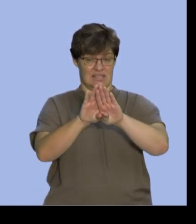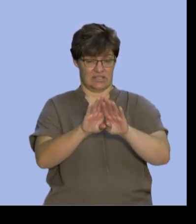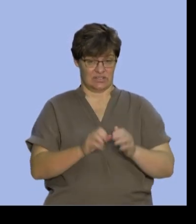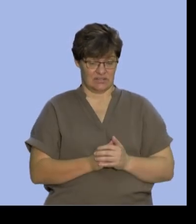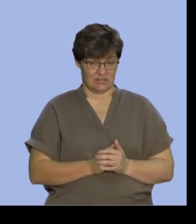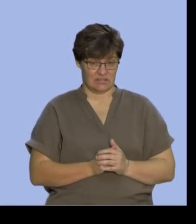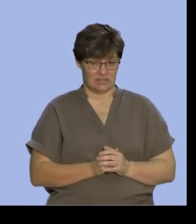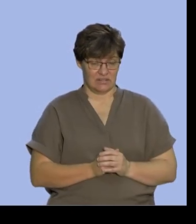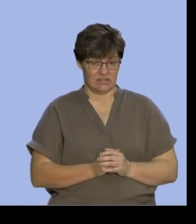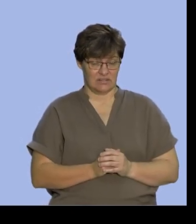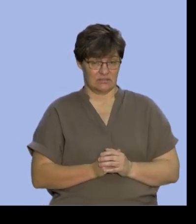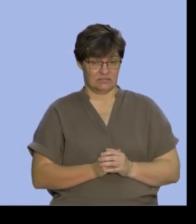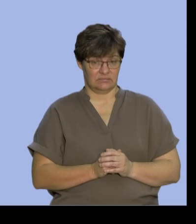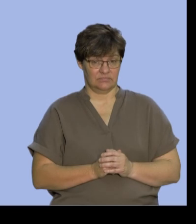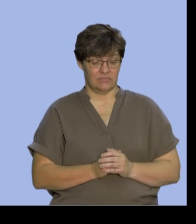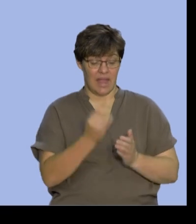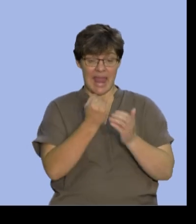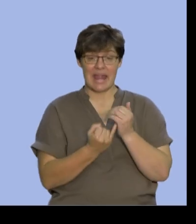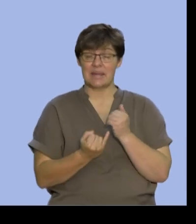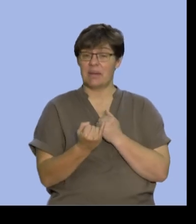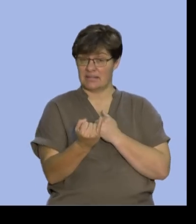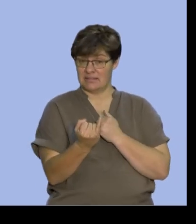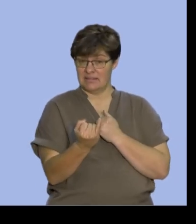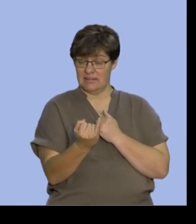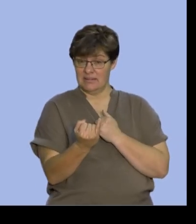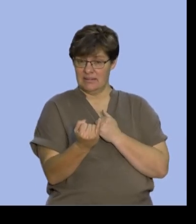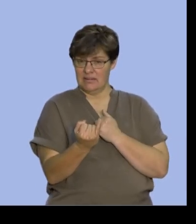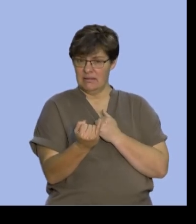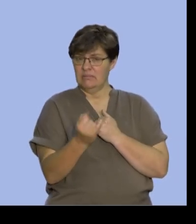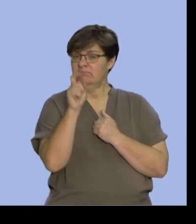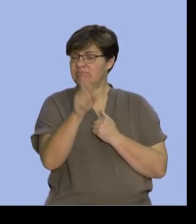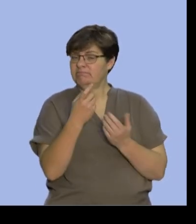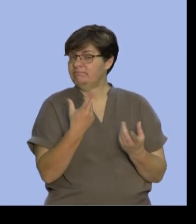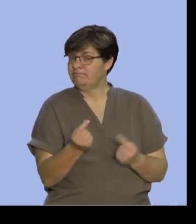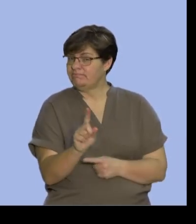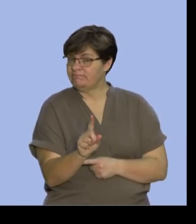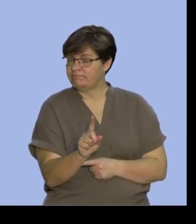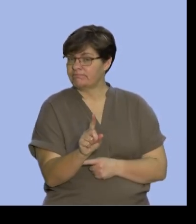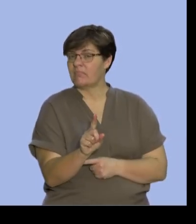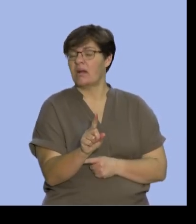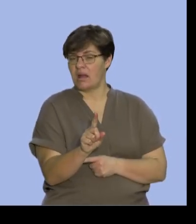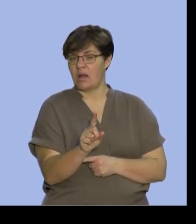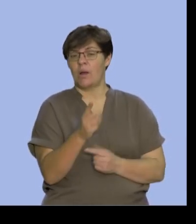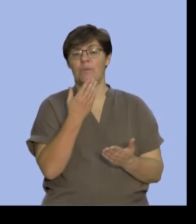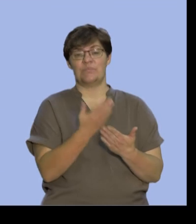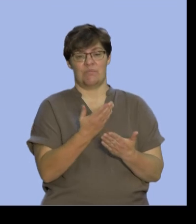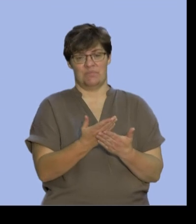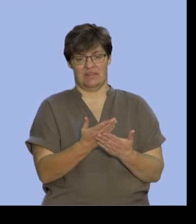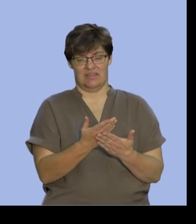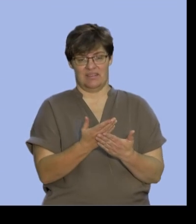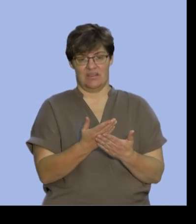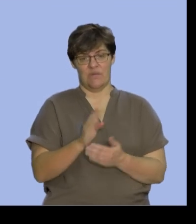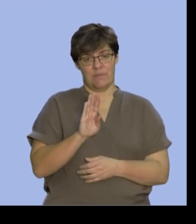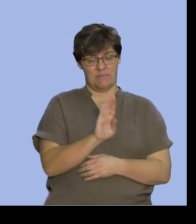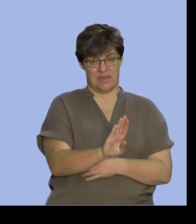if they're independent then what we should be able to do is to recognize the probability of B